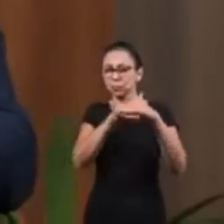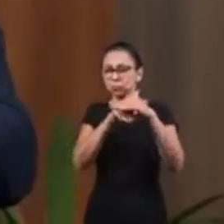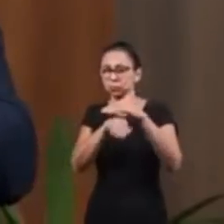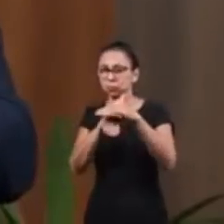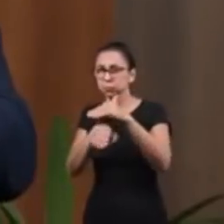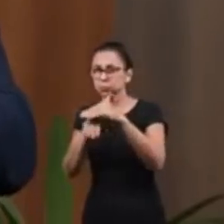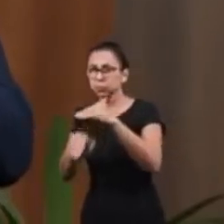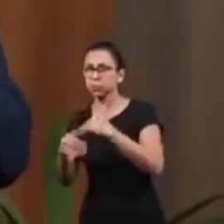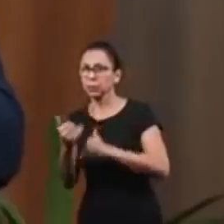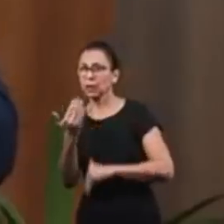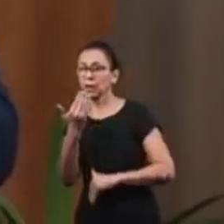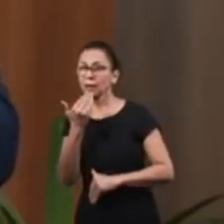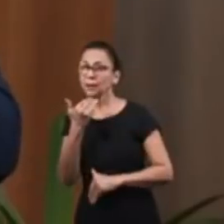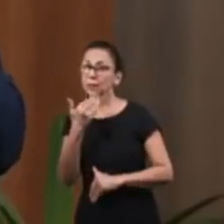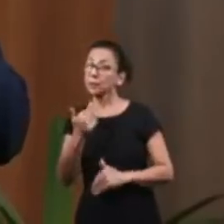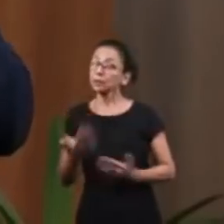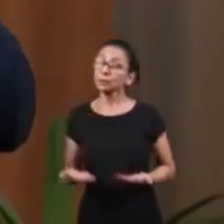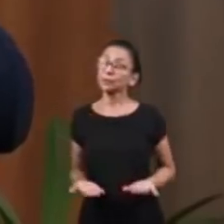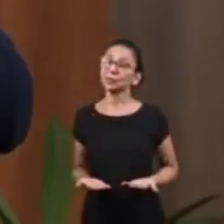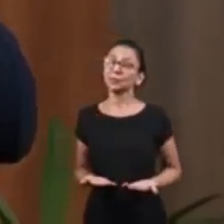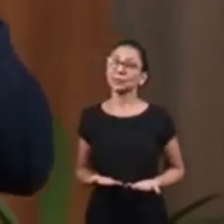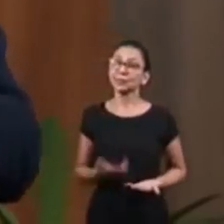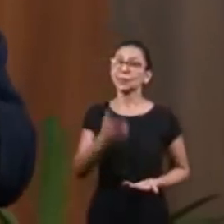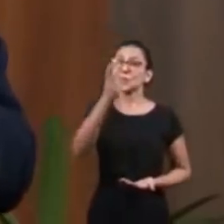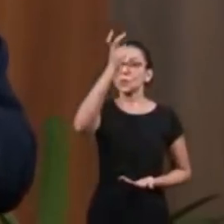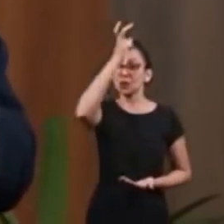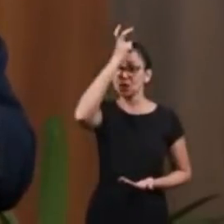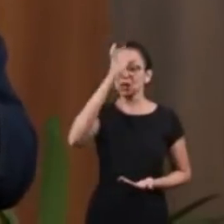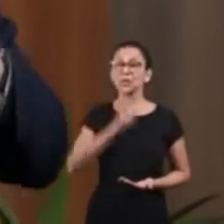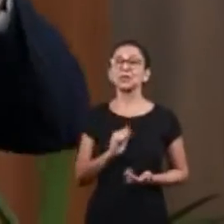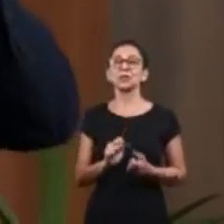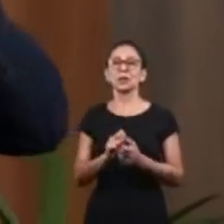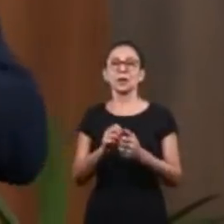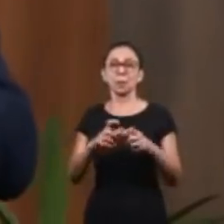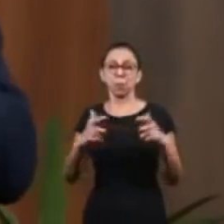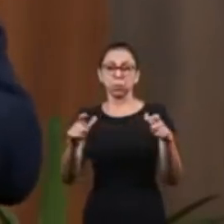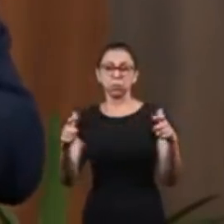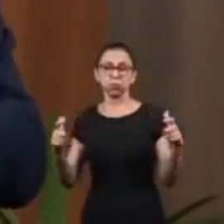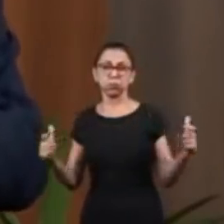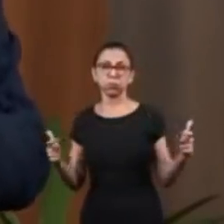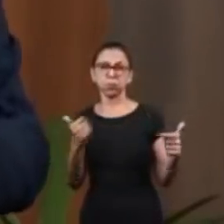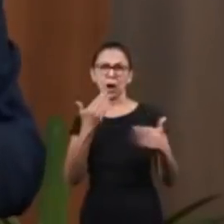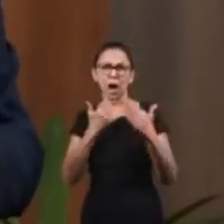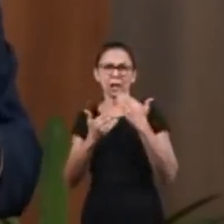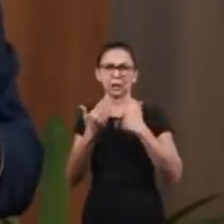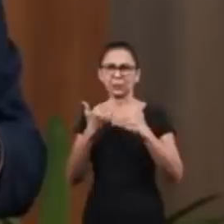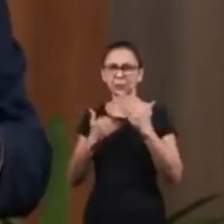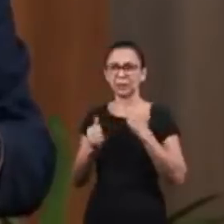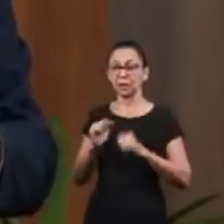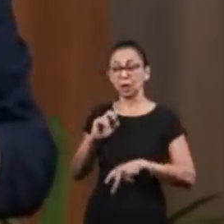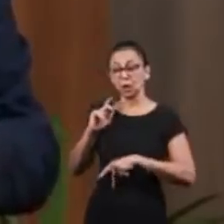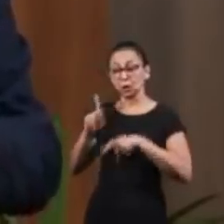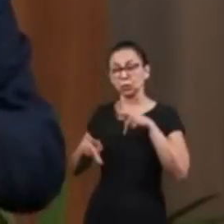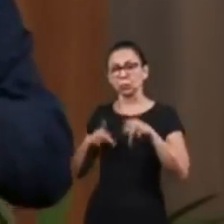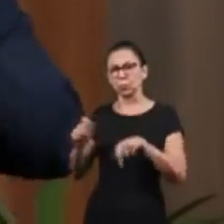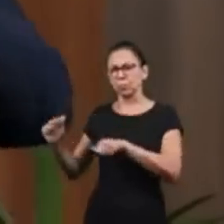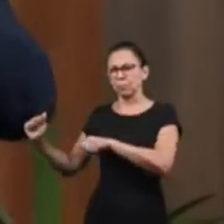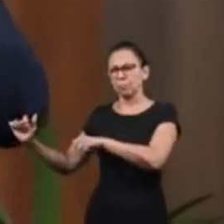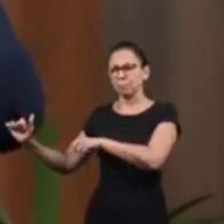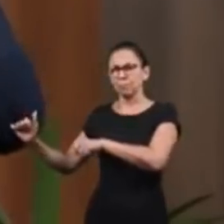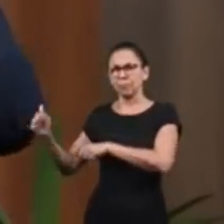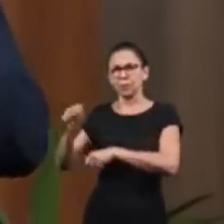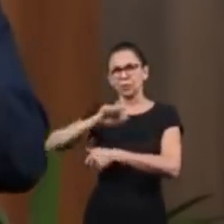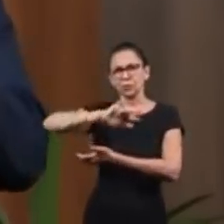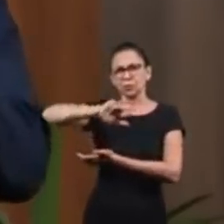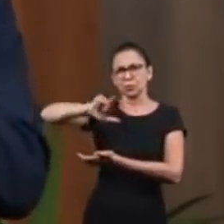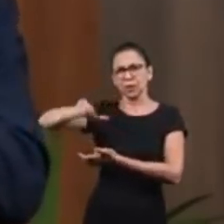enough food and became then a point of refuge for even the other surrounding nations.